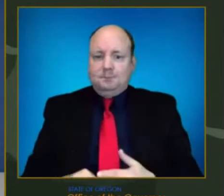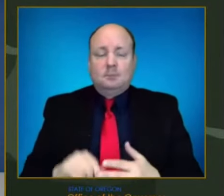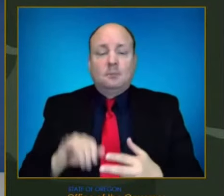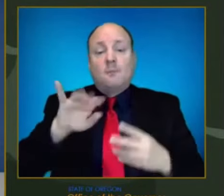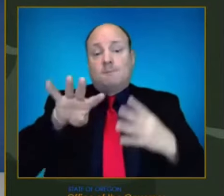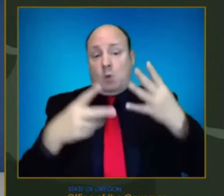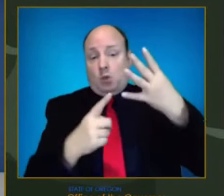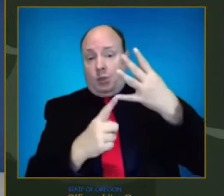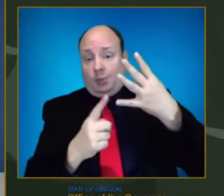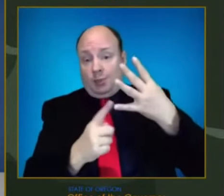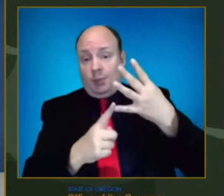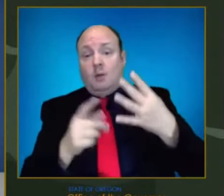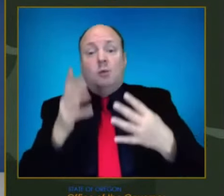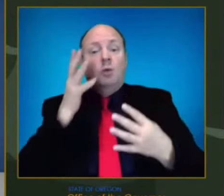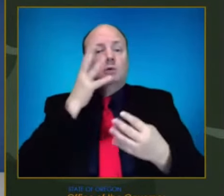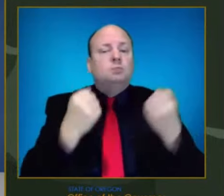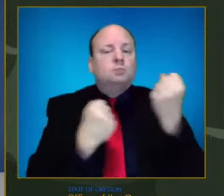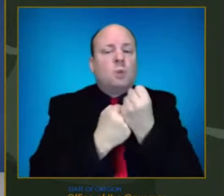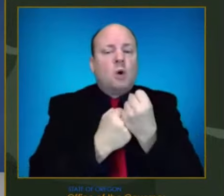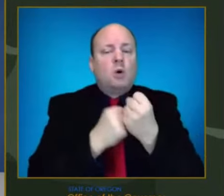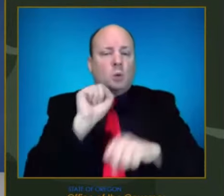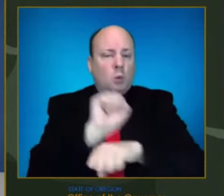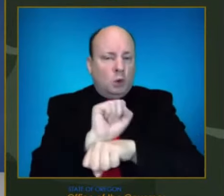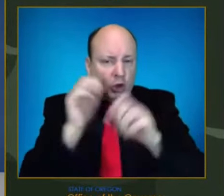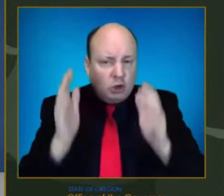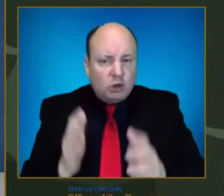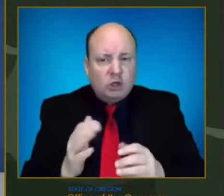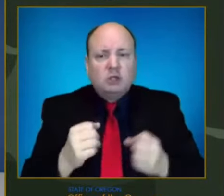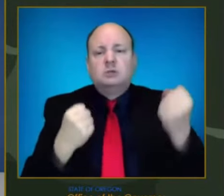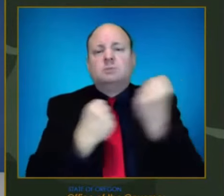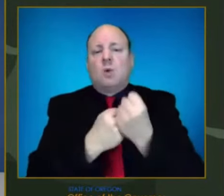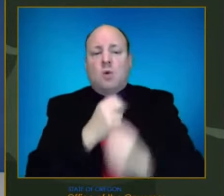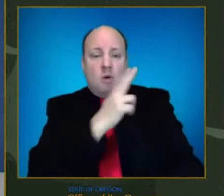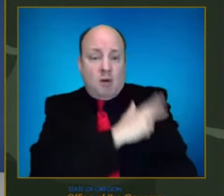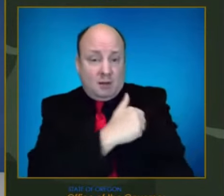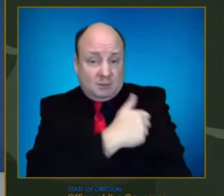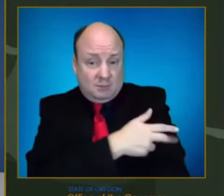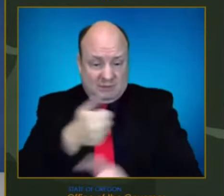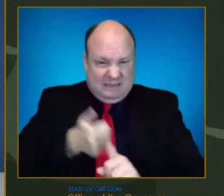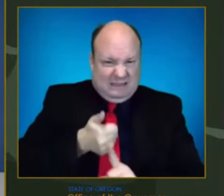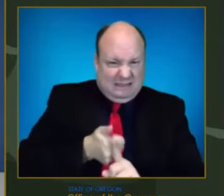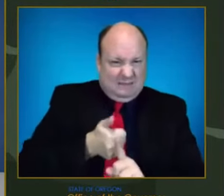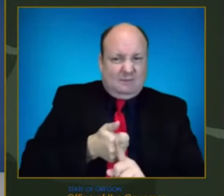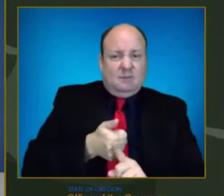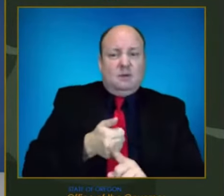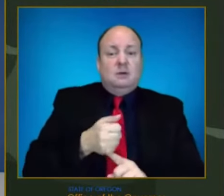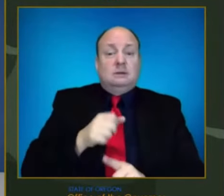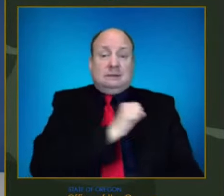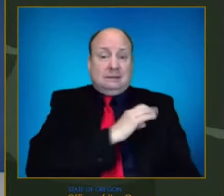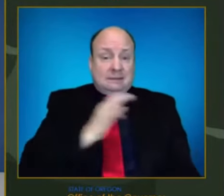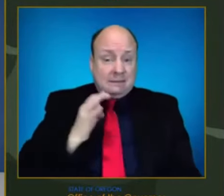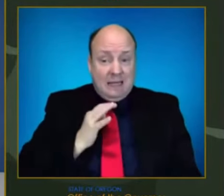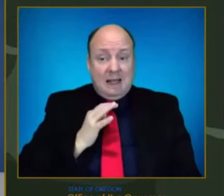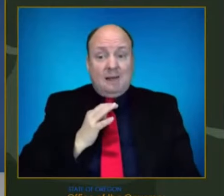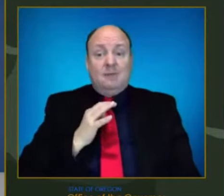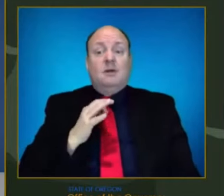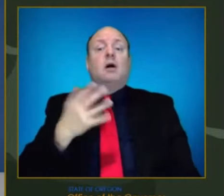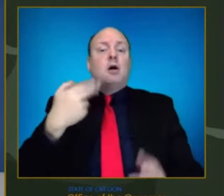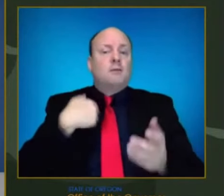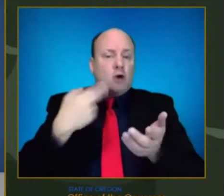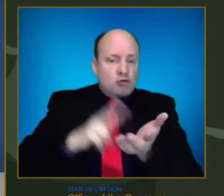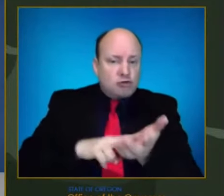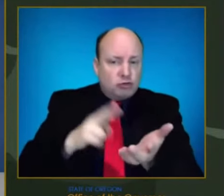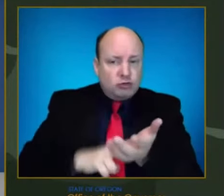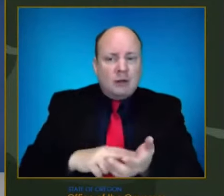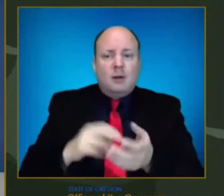care workers and hospitals in the face of the coming Omicron surge. We're extending our staffing contract to bring more nurses and other health care staff from out of